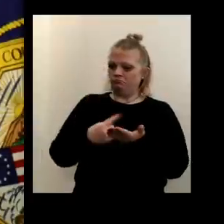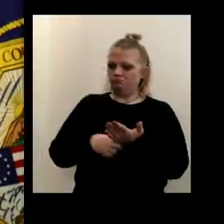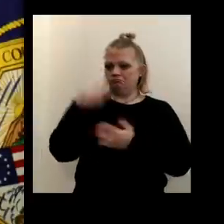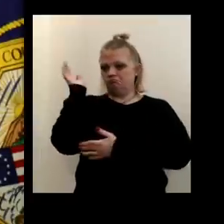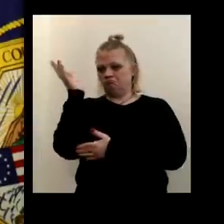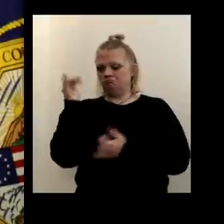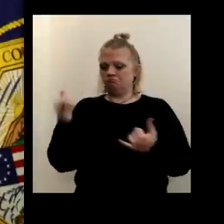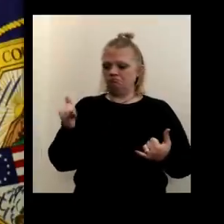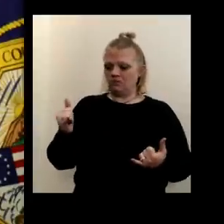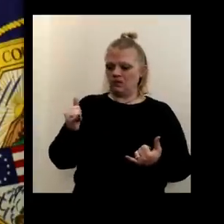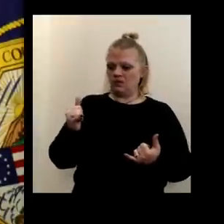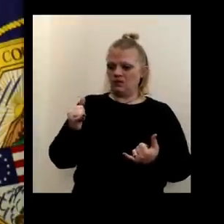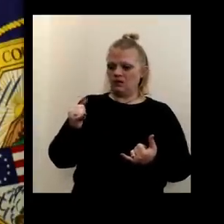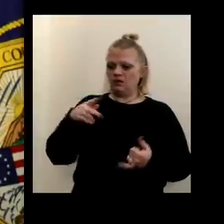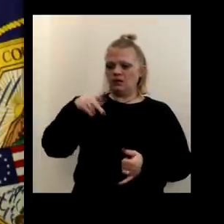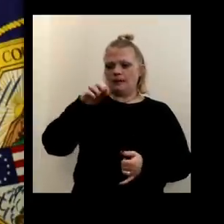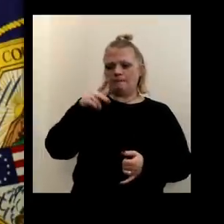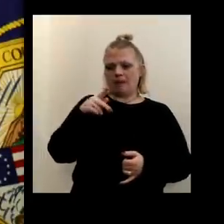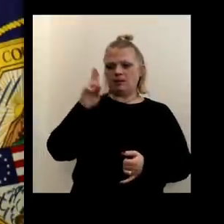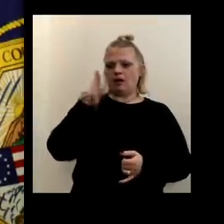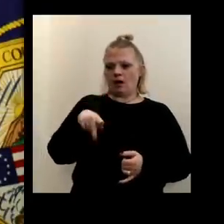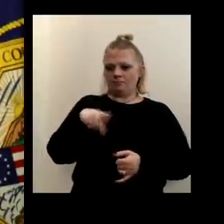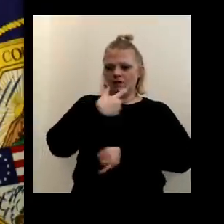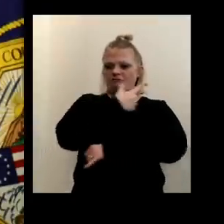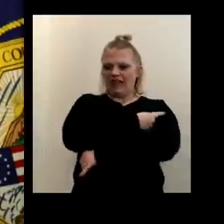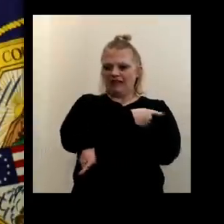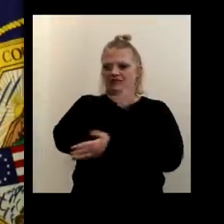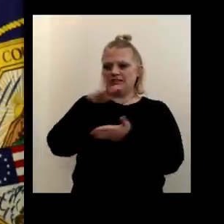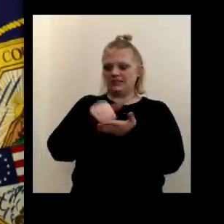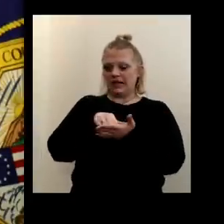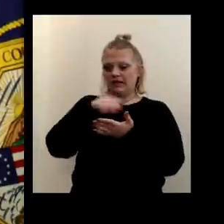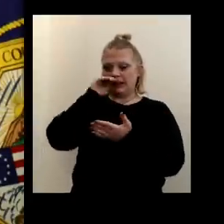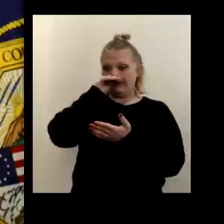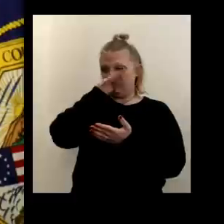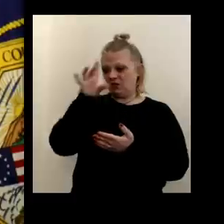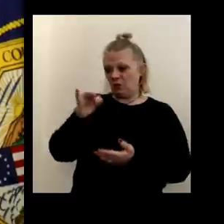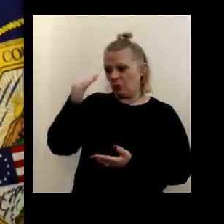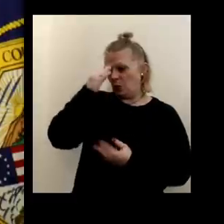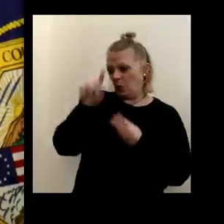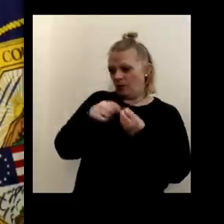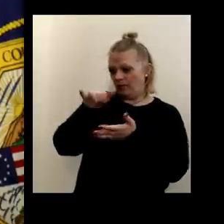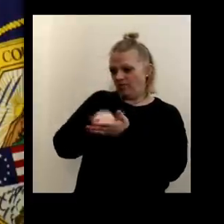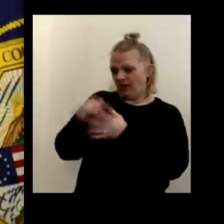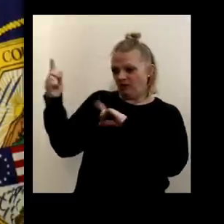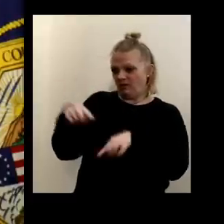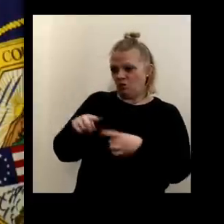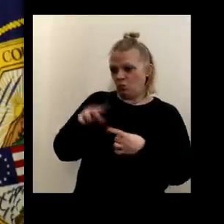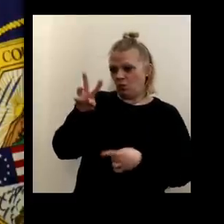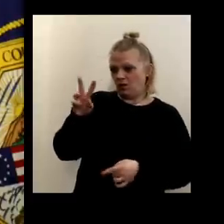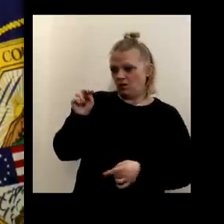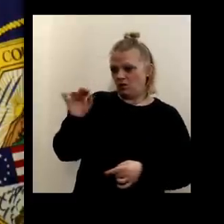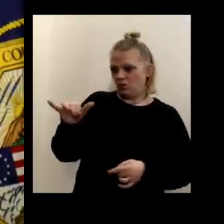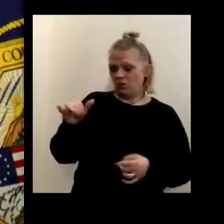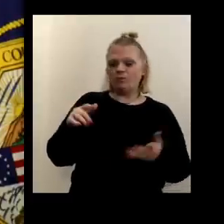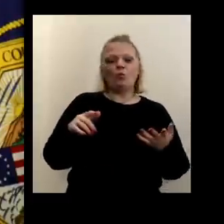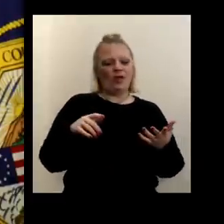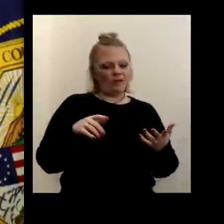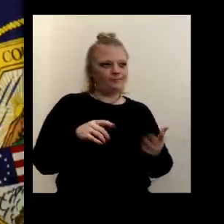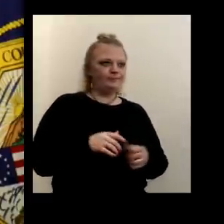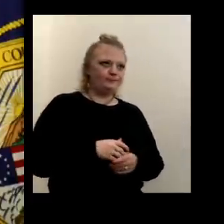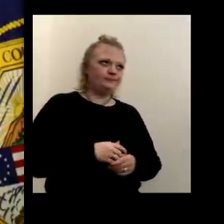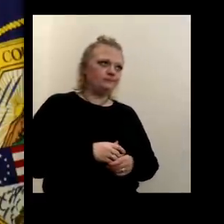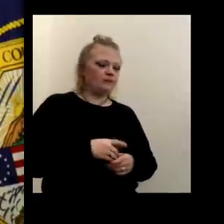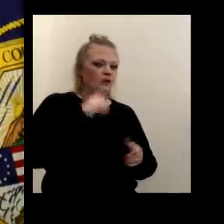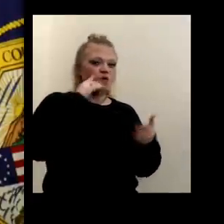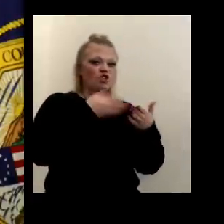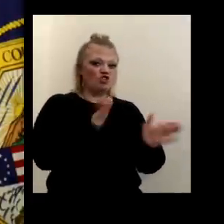um, pop up vaccination centers. Do we know about that coming to Western store? Uh, well, when it comes to